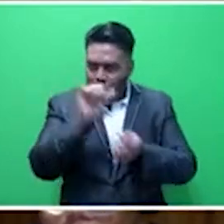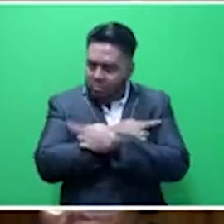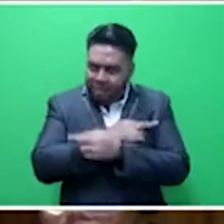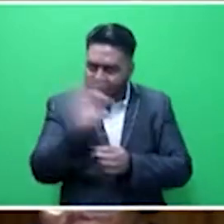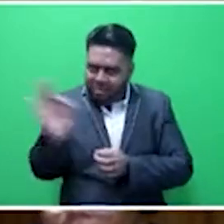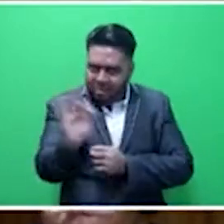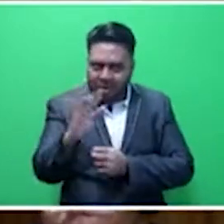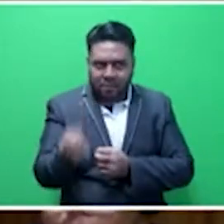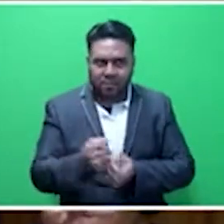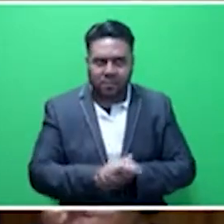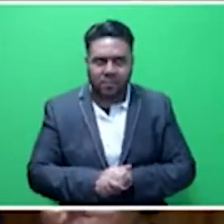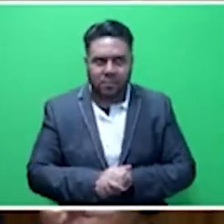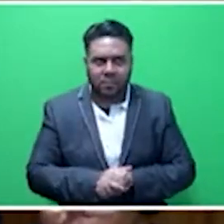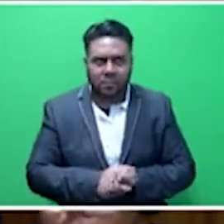made.